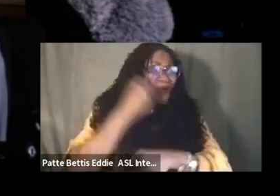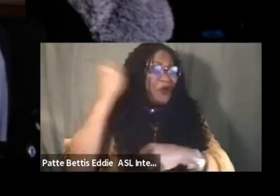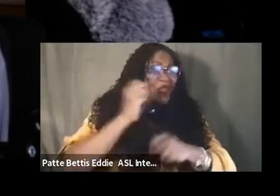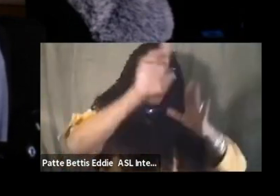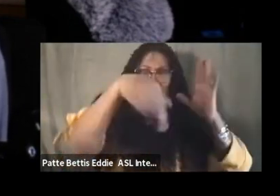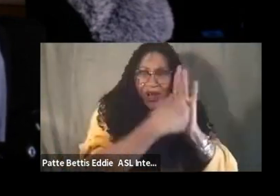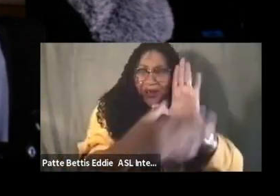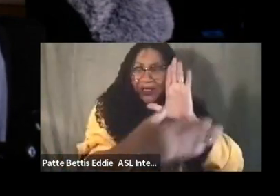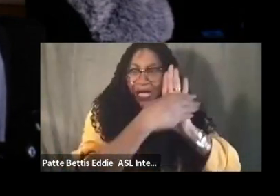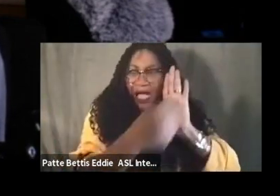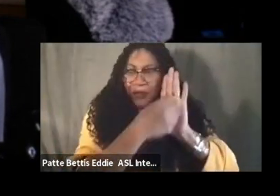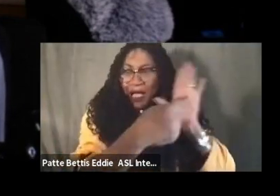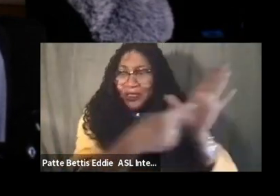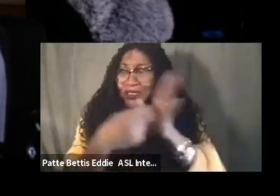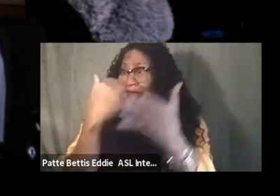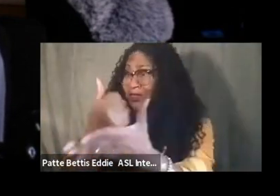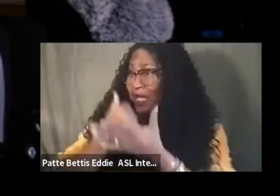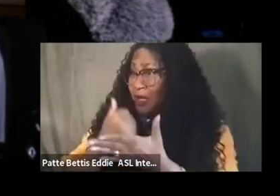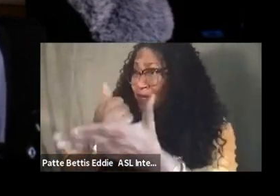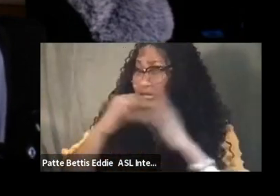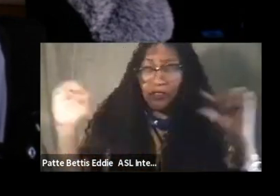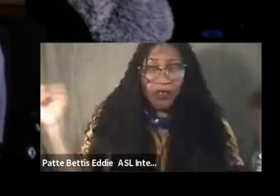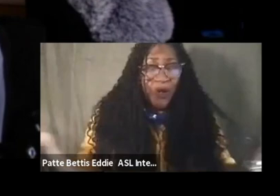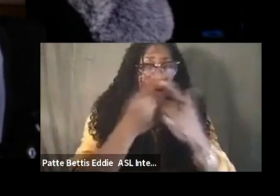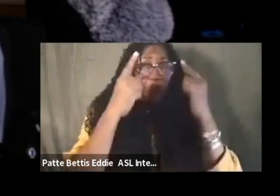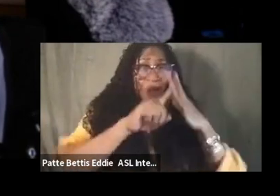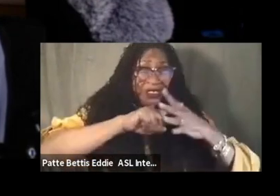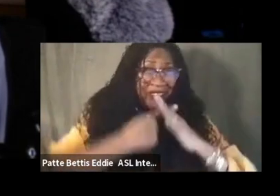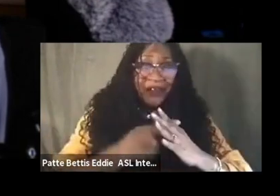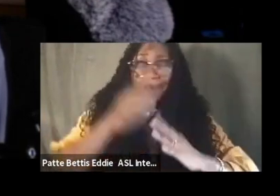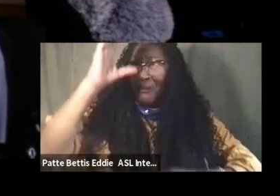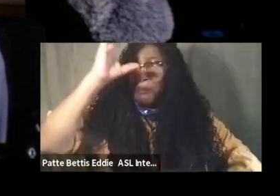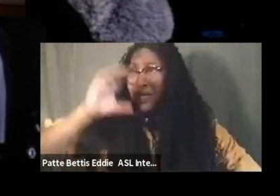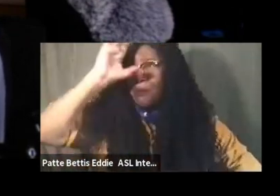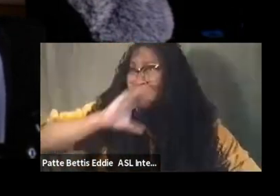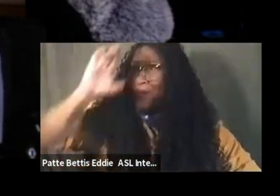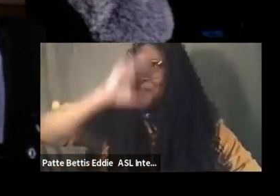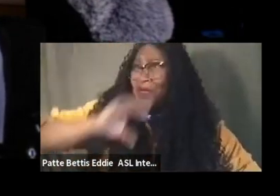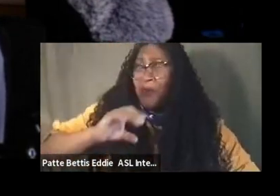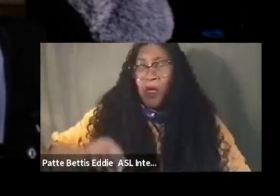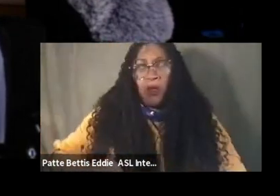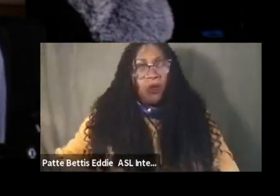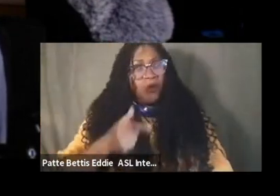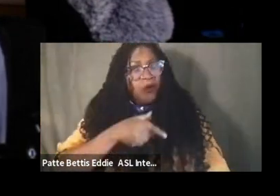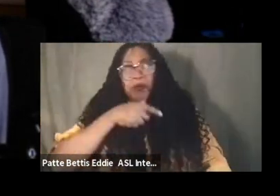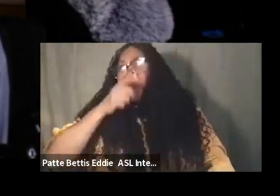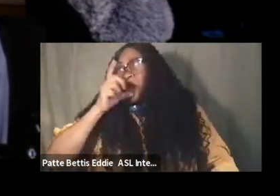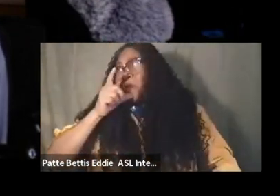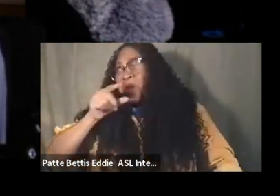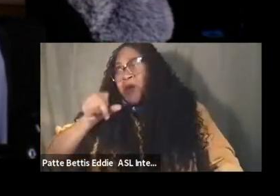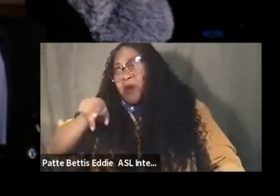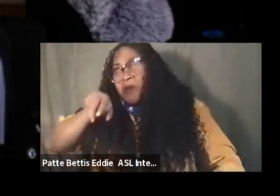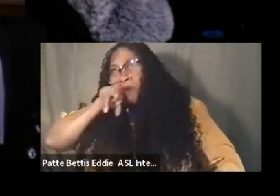in constant search of guidance at every single function getting lost trying to find it yeah blunt after blunt pull another cup ain't that how it go